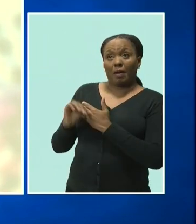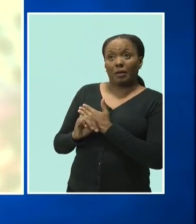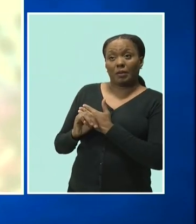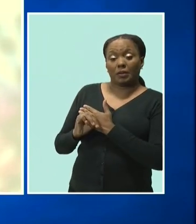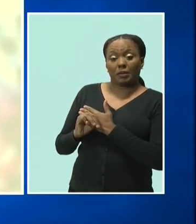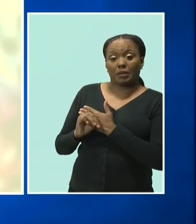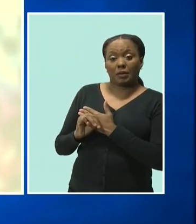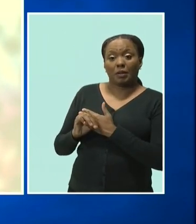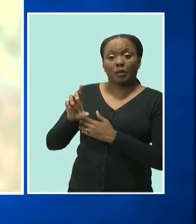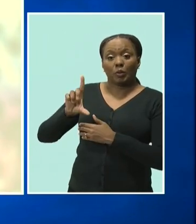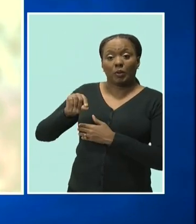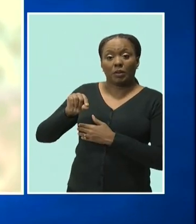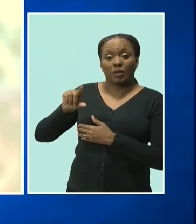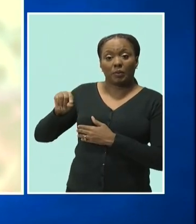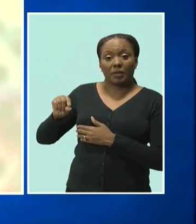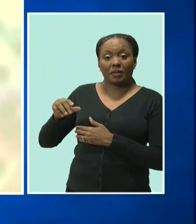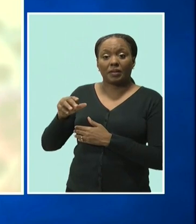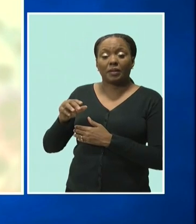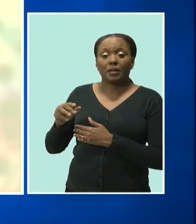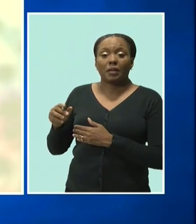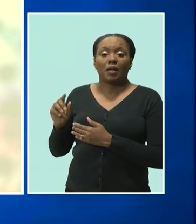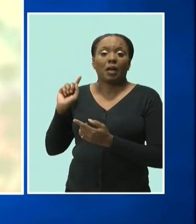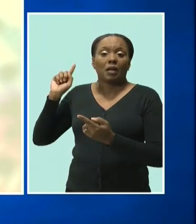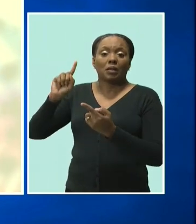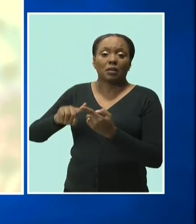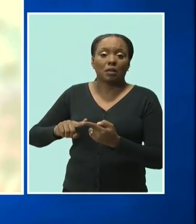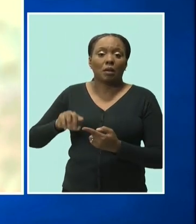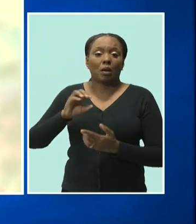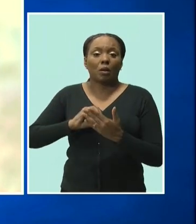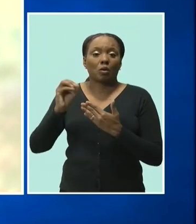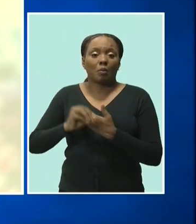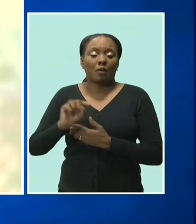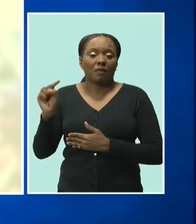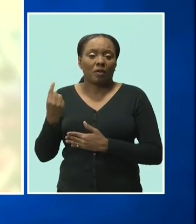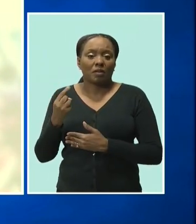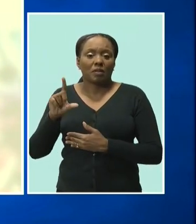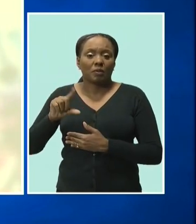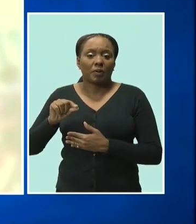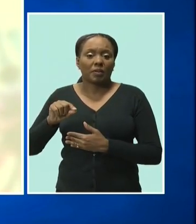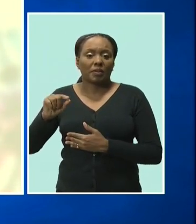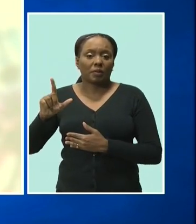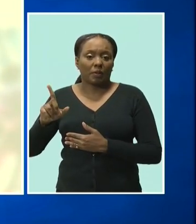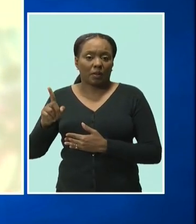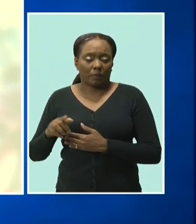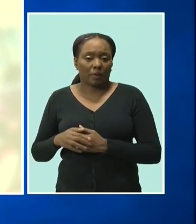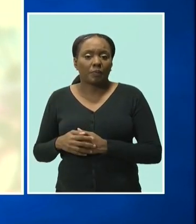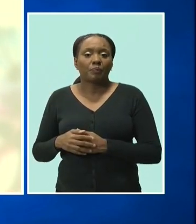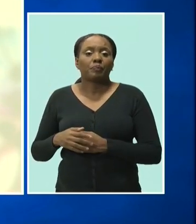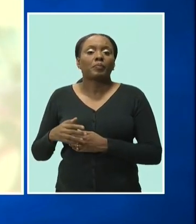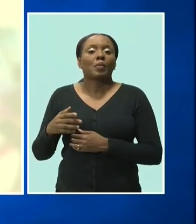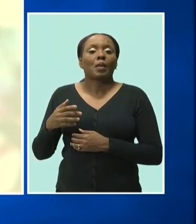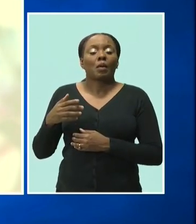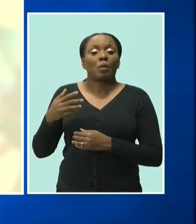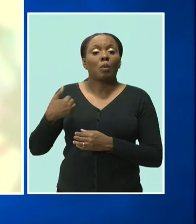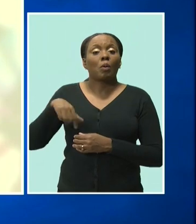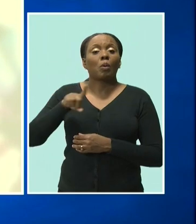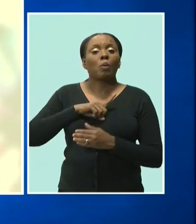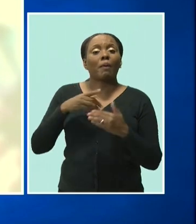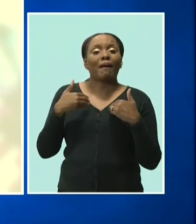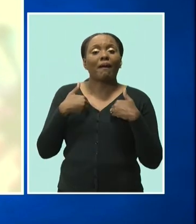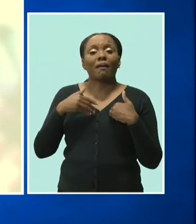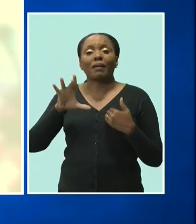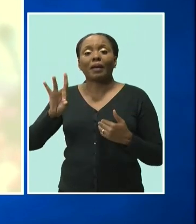March 2020 and October 1st, 2021, Barbados recorded 8,609